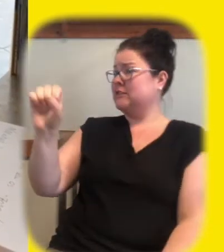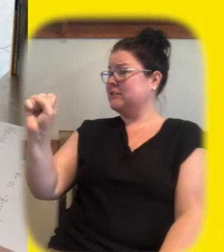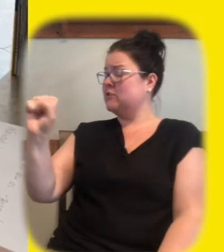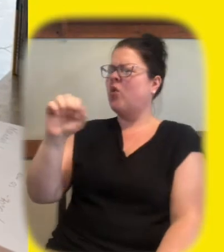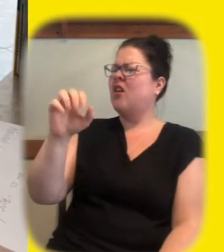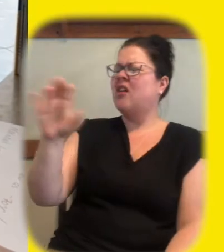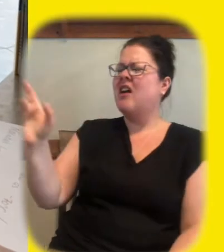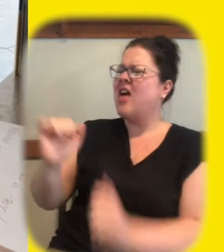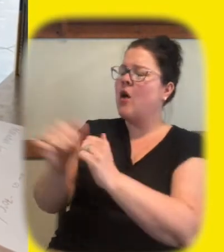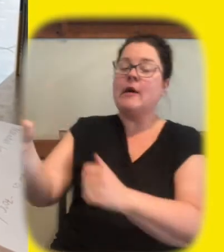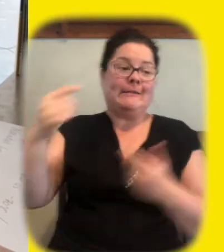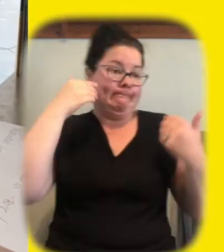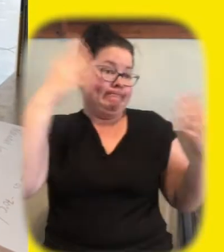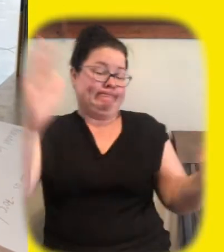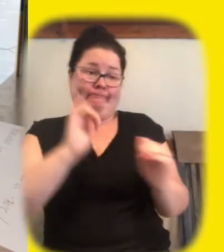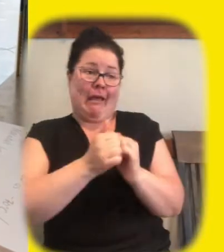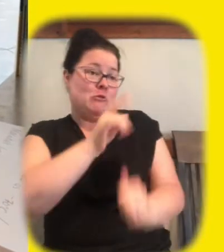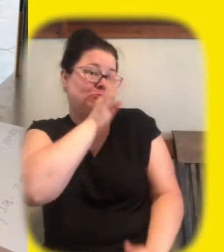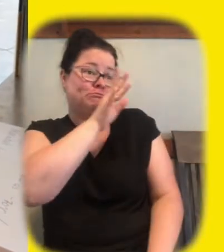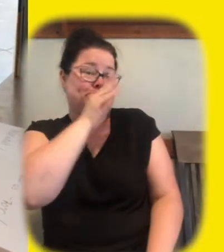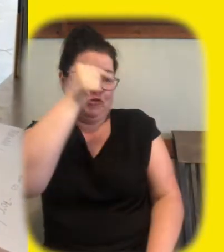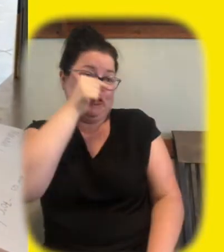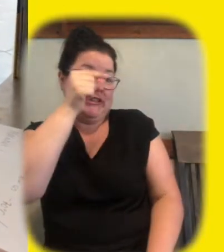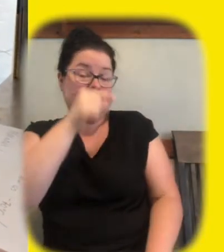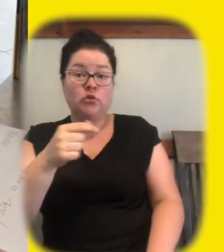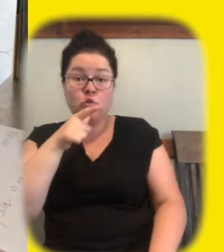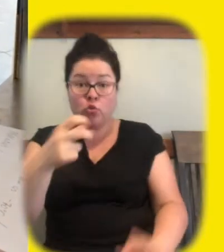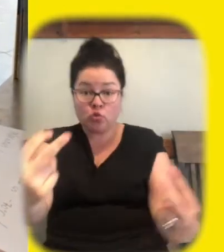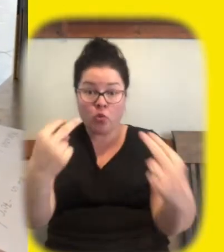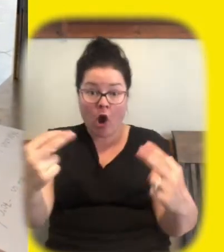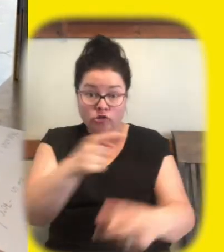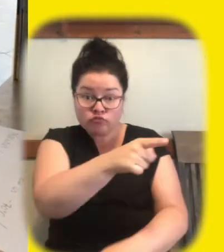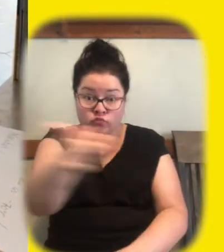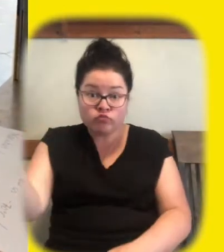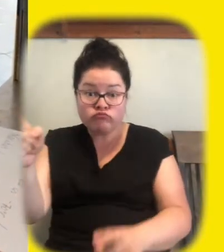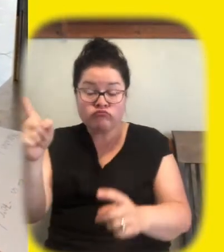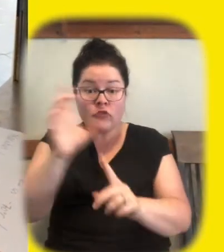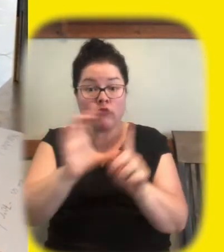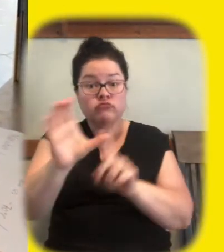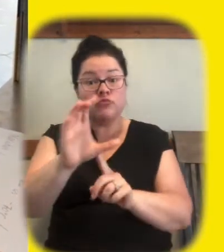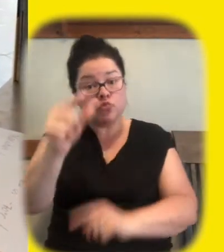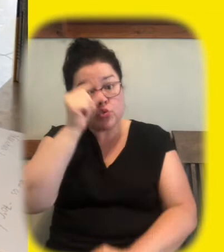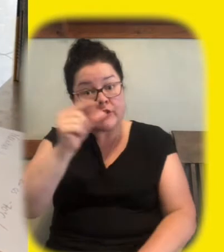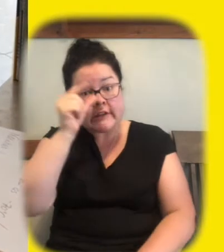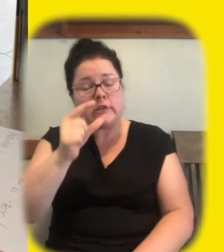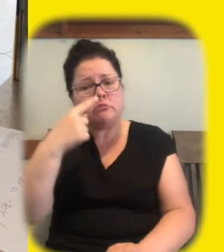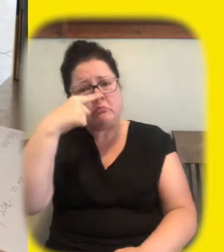the pronunciation if anyone who's watching is greek maybe you can help us with the pronunciation